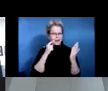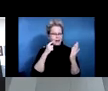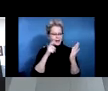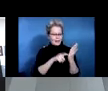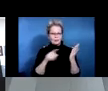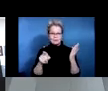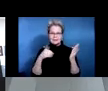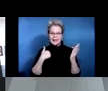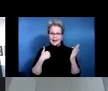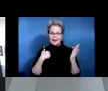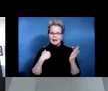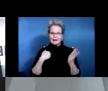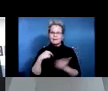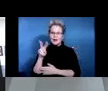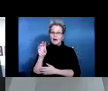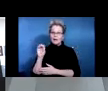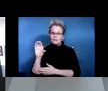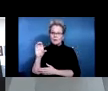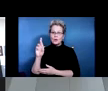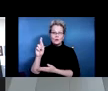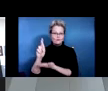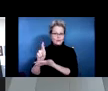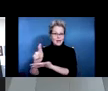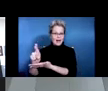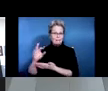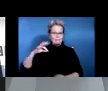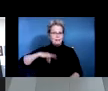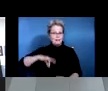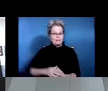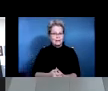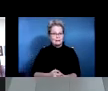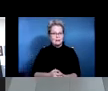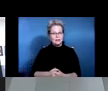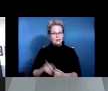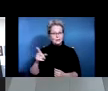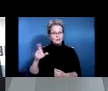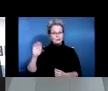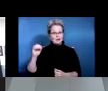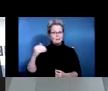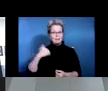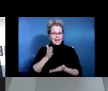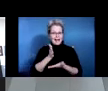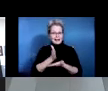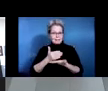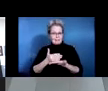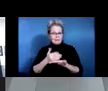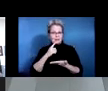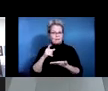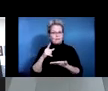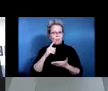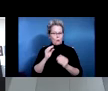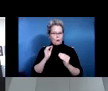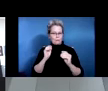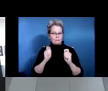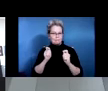benefit. And essentially they offer, um, a budget for worksite modifications to support